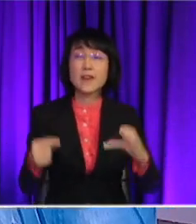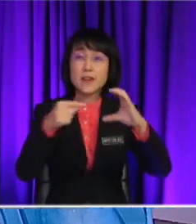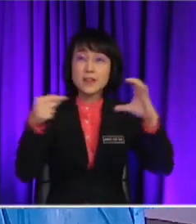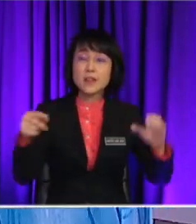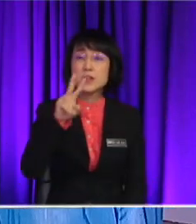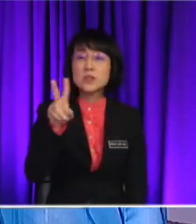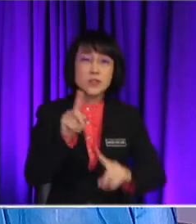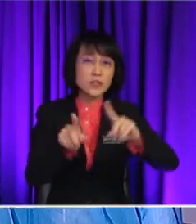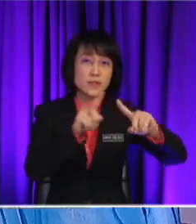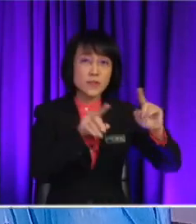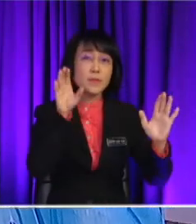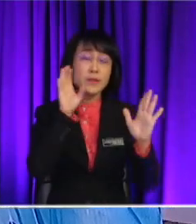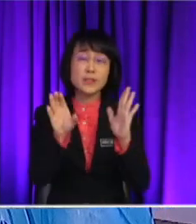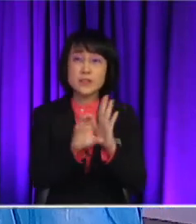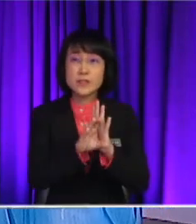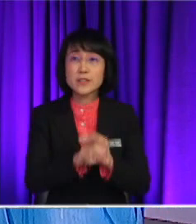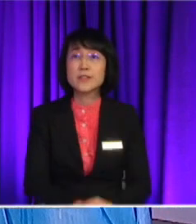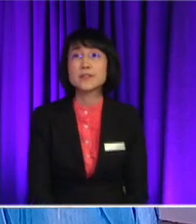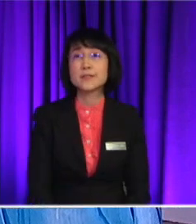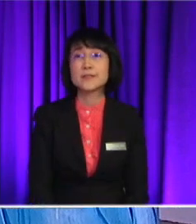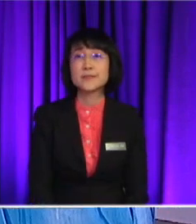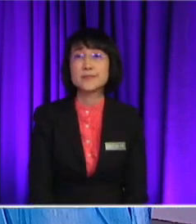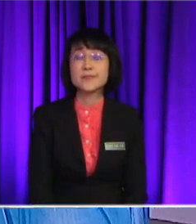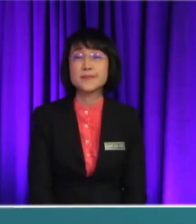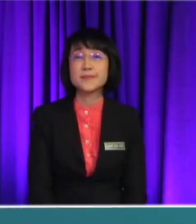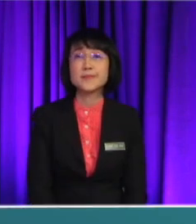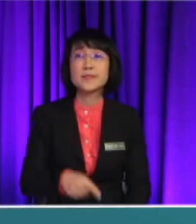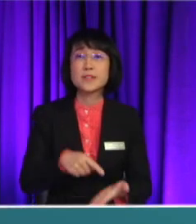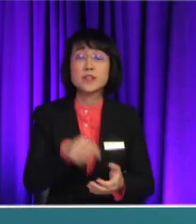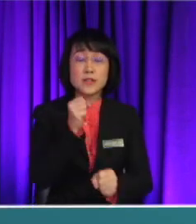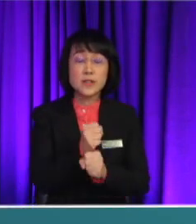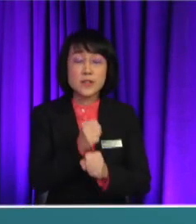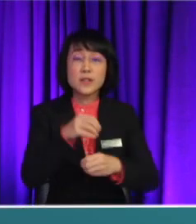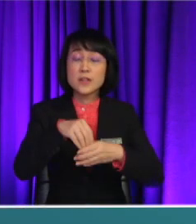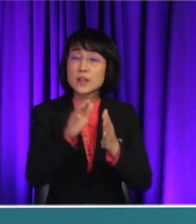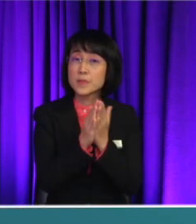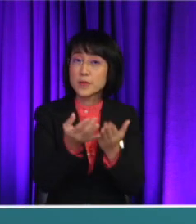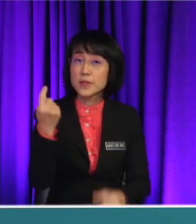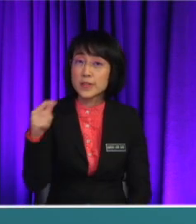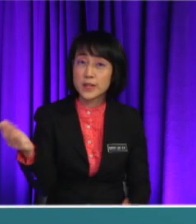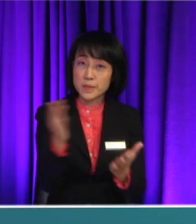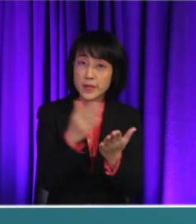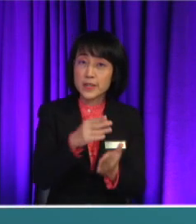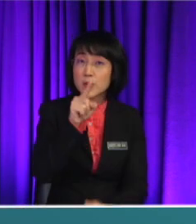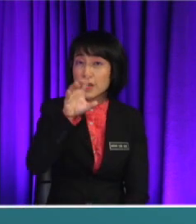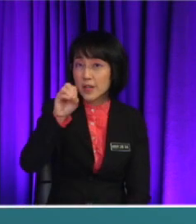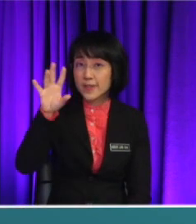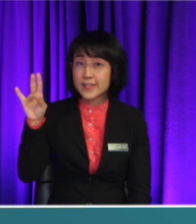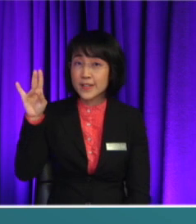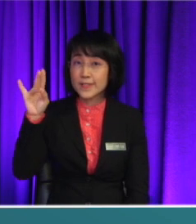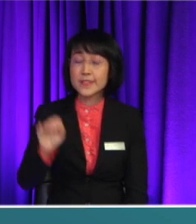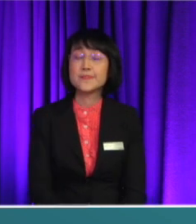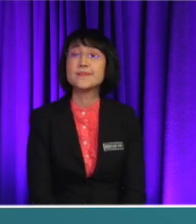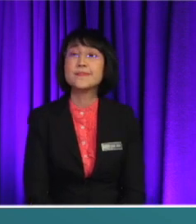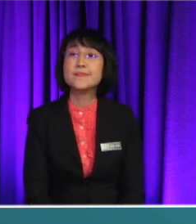So as you can see here, this is also one of the tasks in your textbook Which is on page 107 Okay, so if you